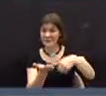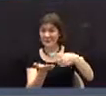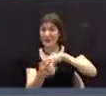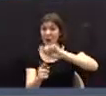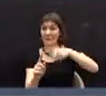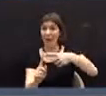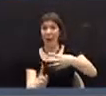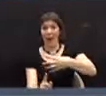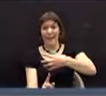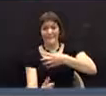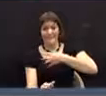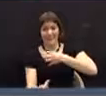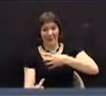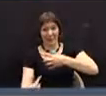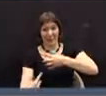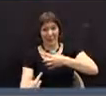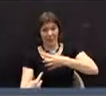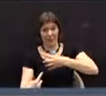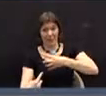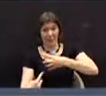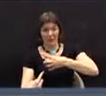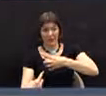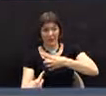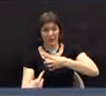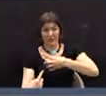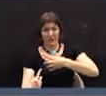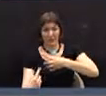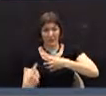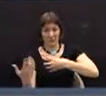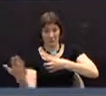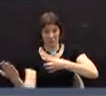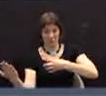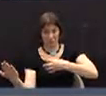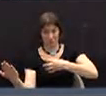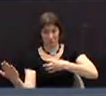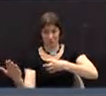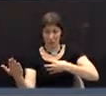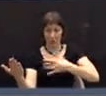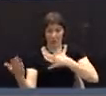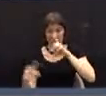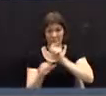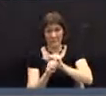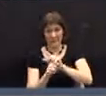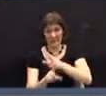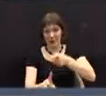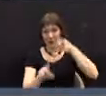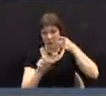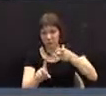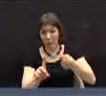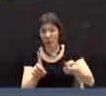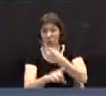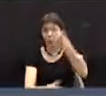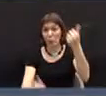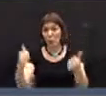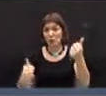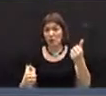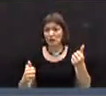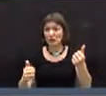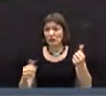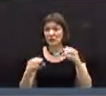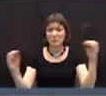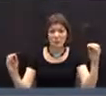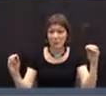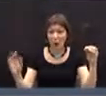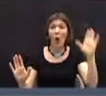about whether or not, any discussion about whether or not his motion is or is not germane? Hearing